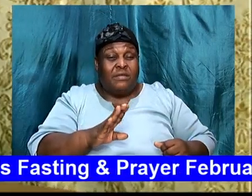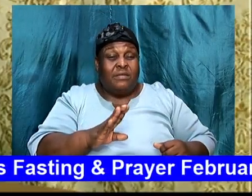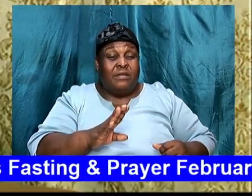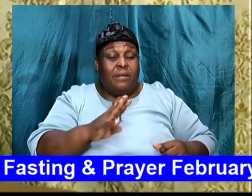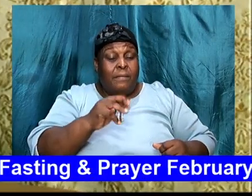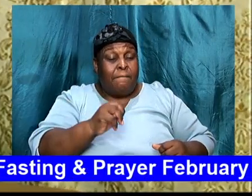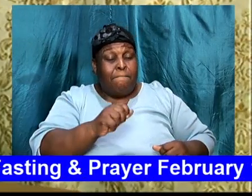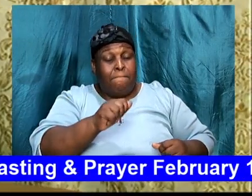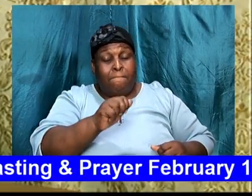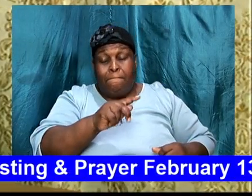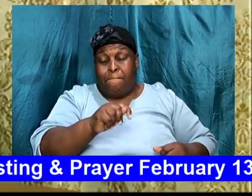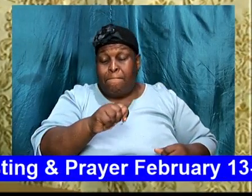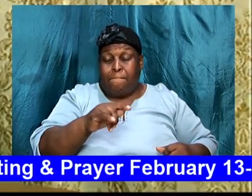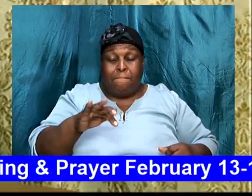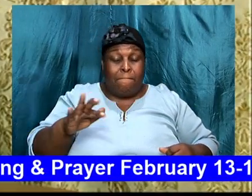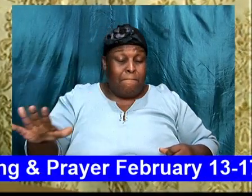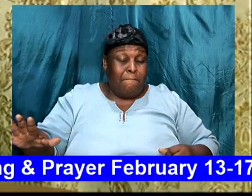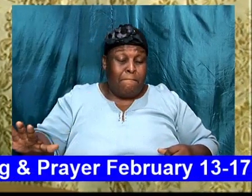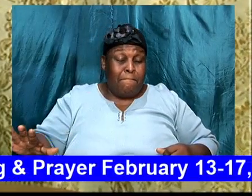in Matthew 16, 24,